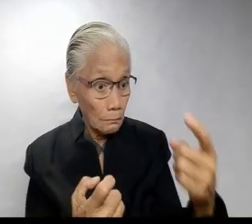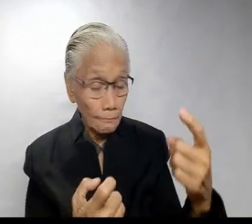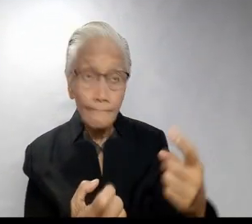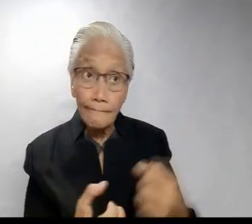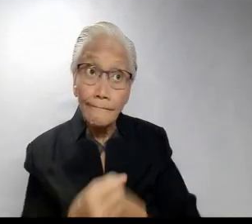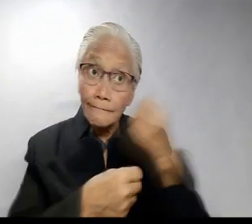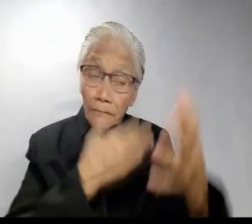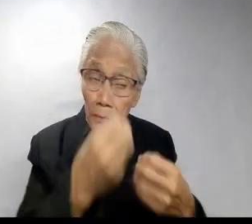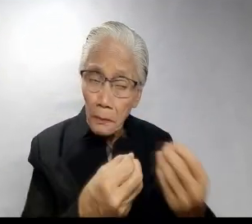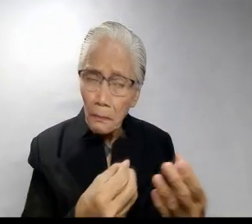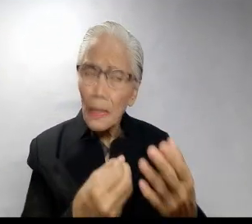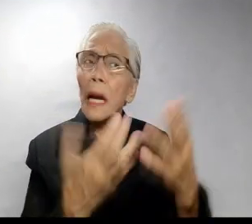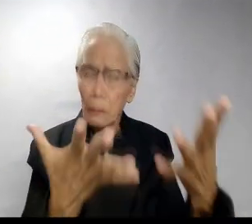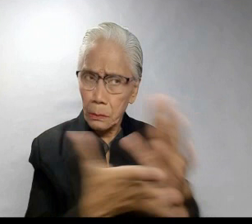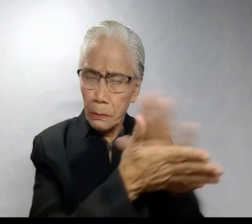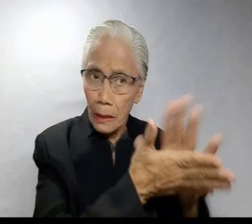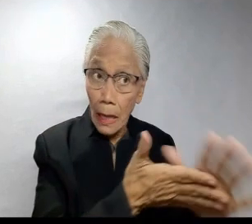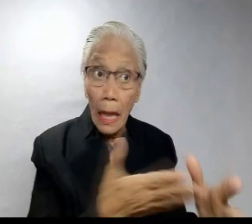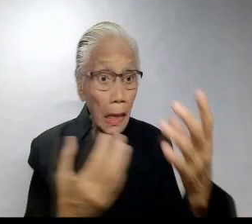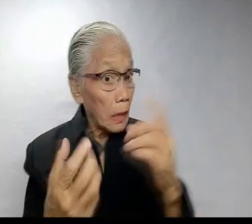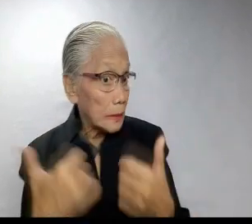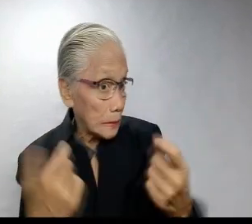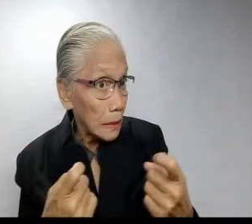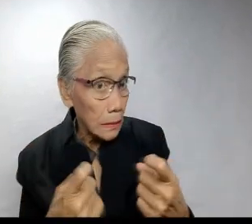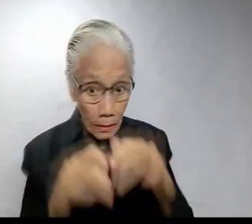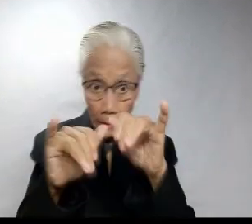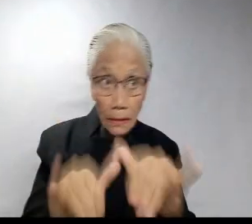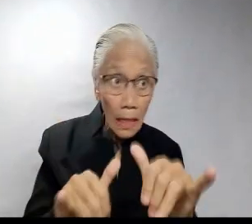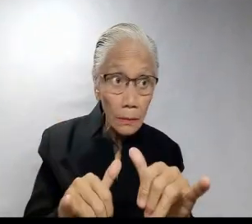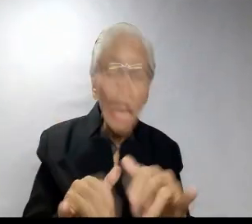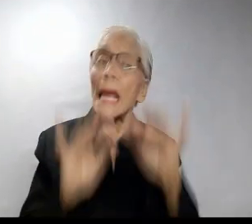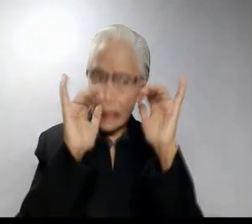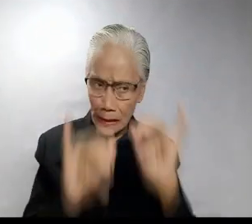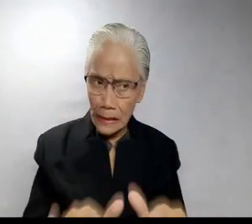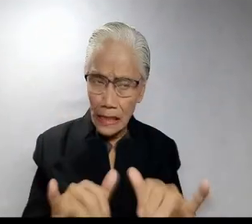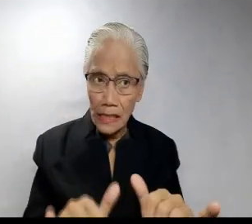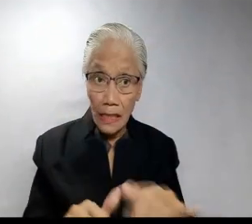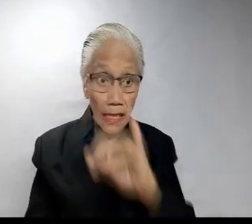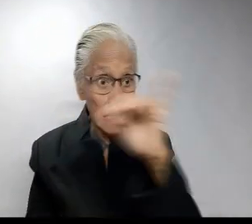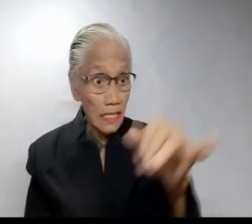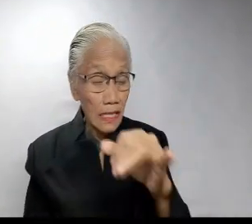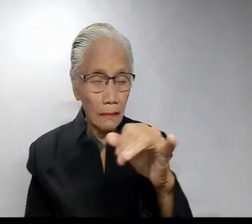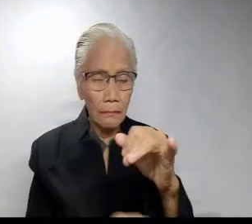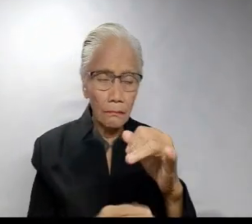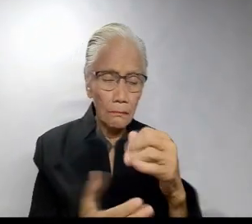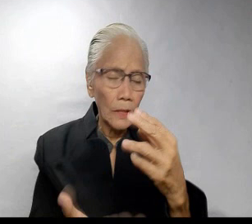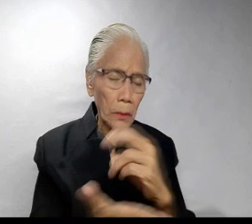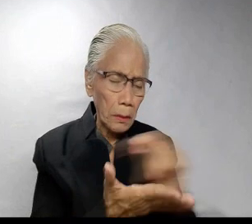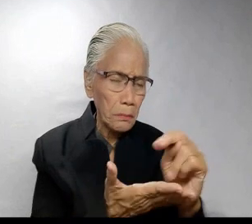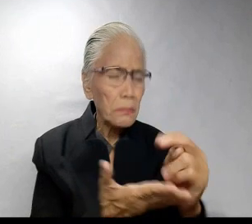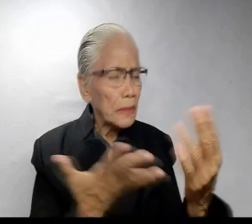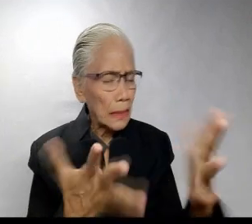are forgiven them, and whose sins you retain are retained. nasa John 20 23